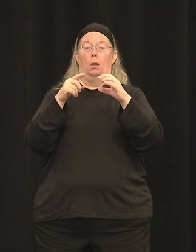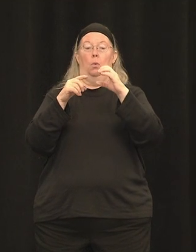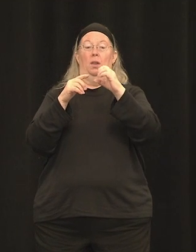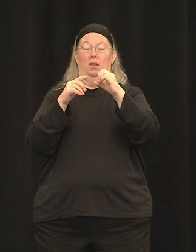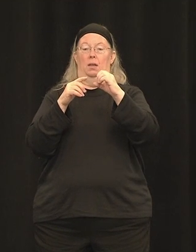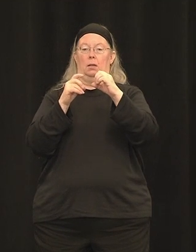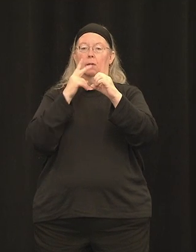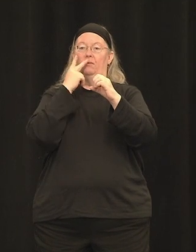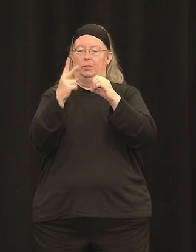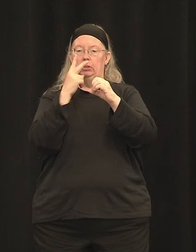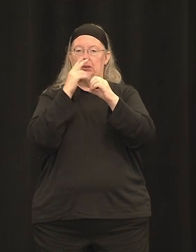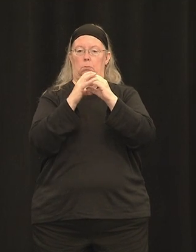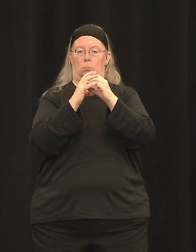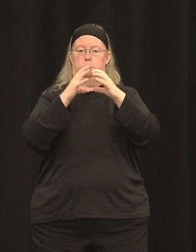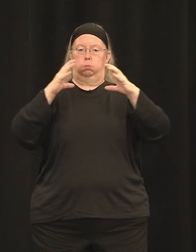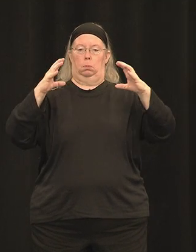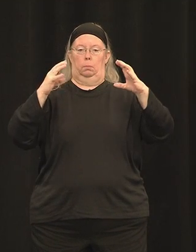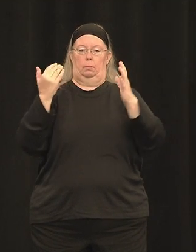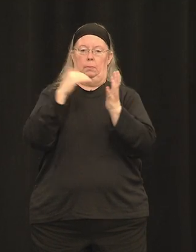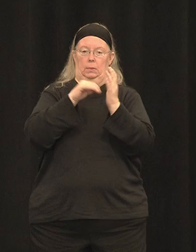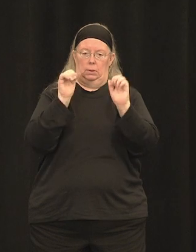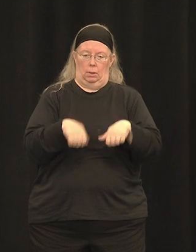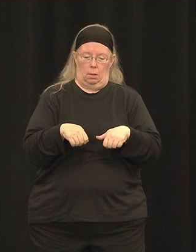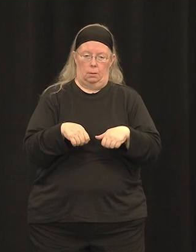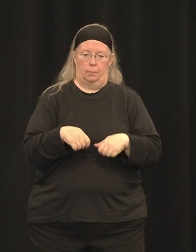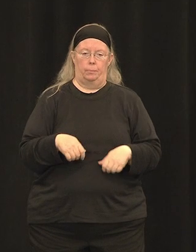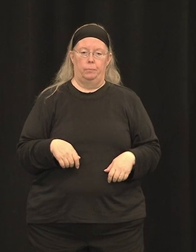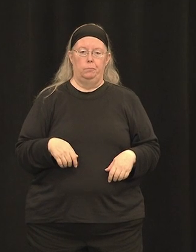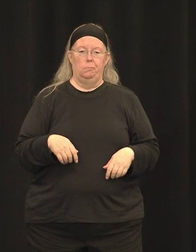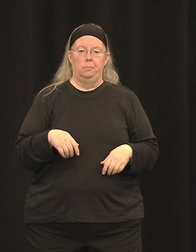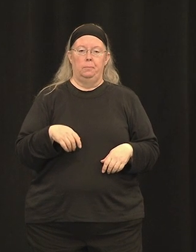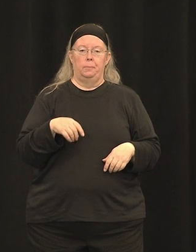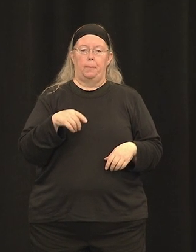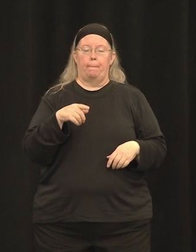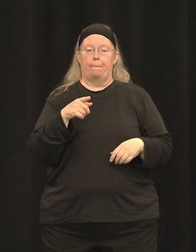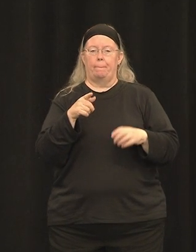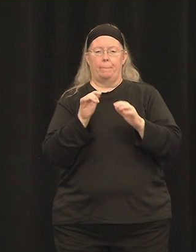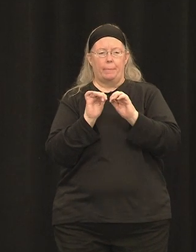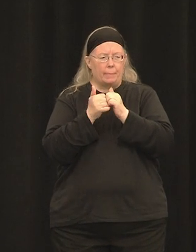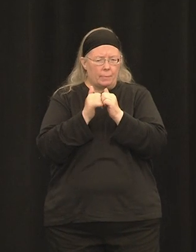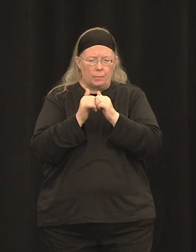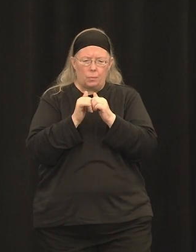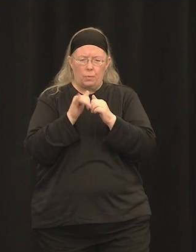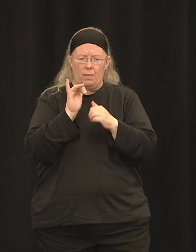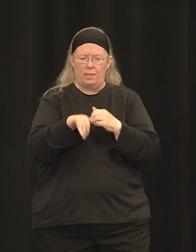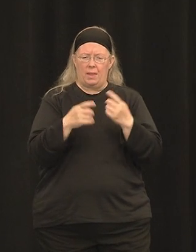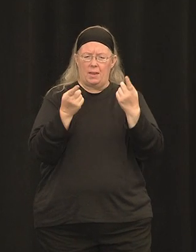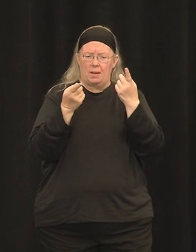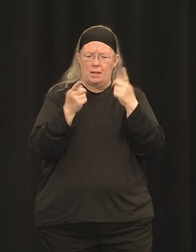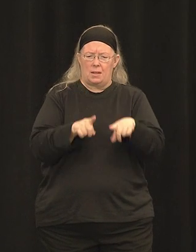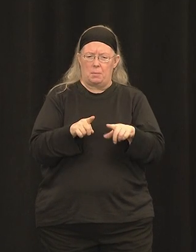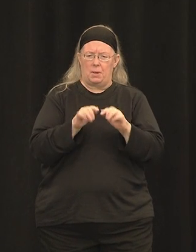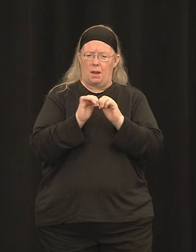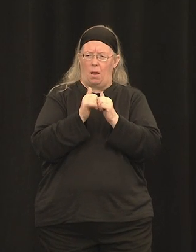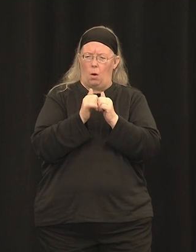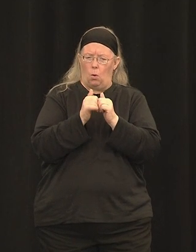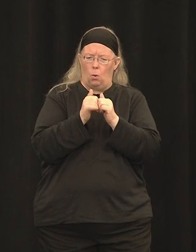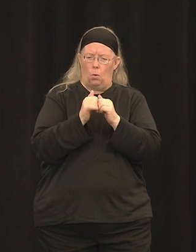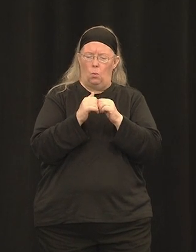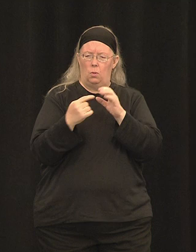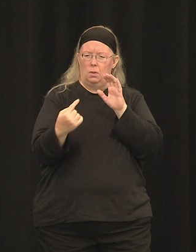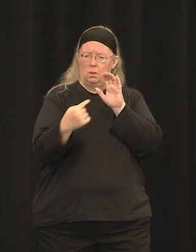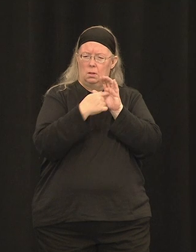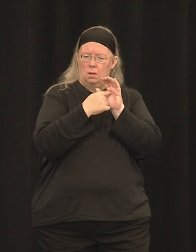So how do we get the gene into the patient's photoreceptors? Susie's already introduced this a bit. And I have a slightly different, although similar analogy.